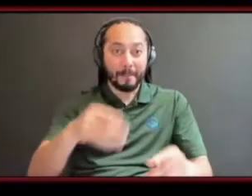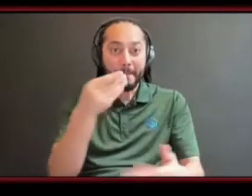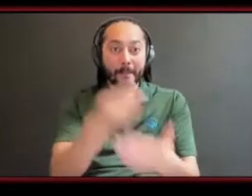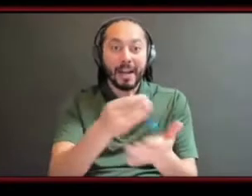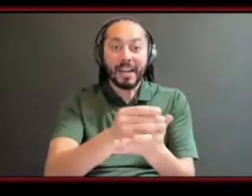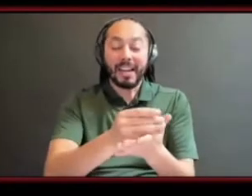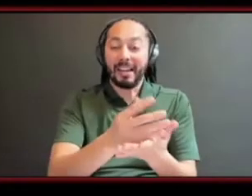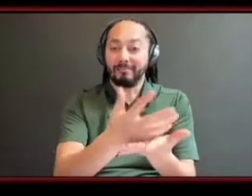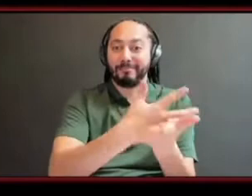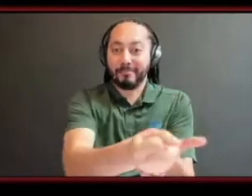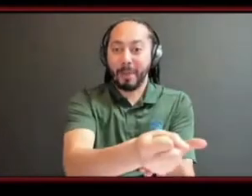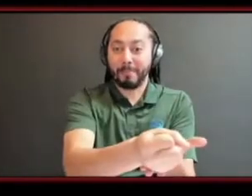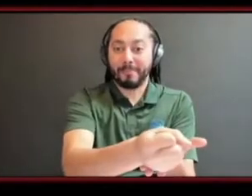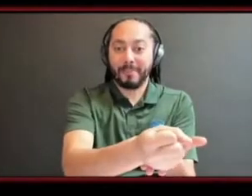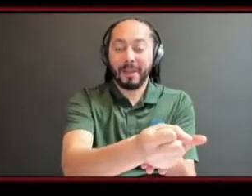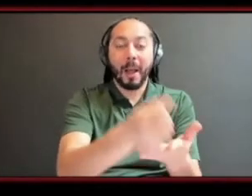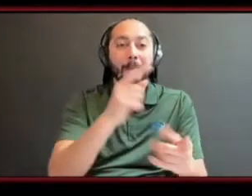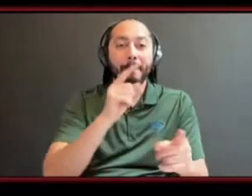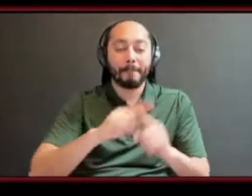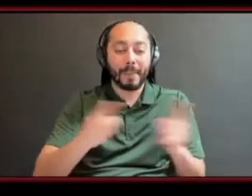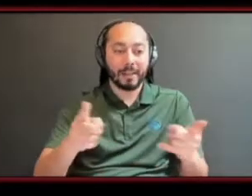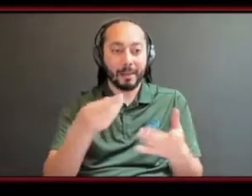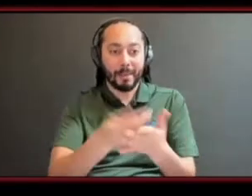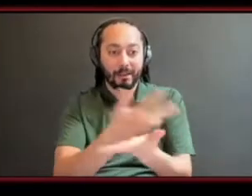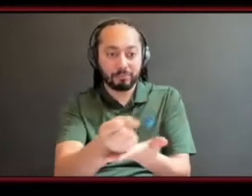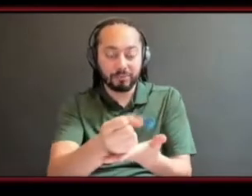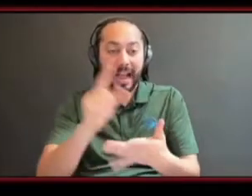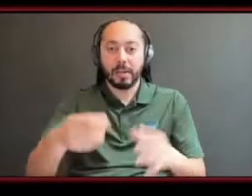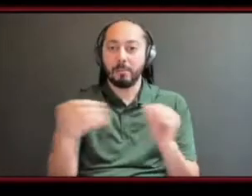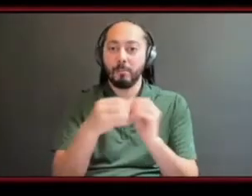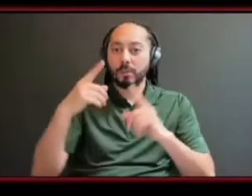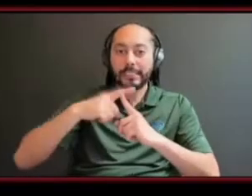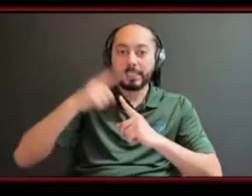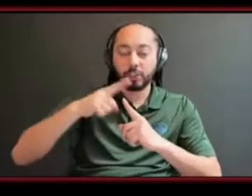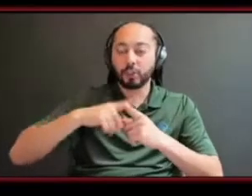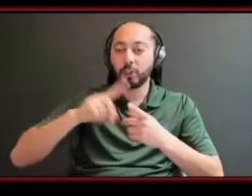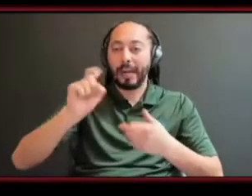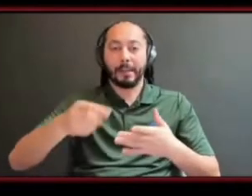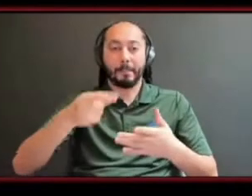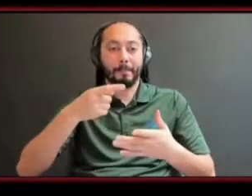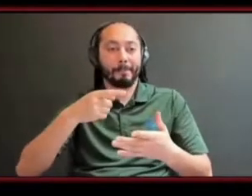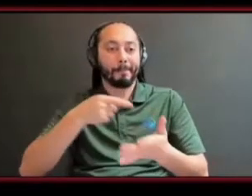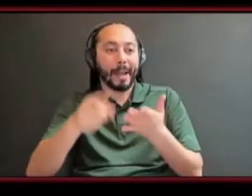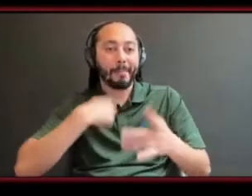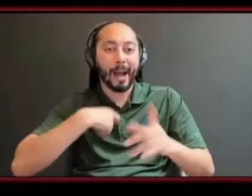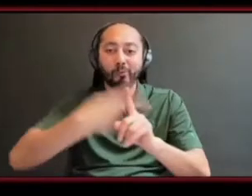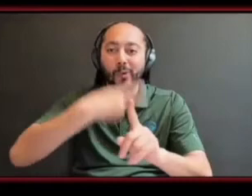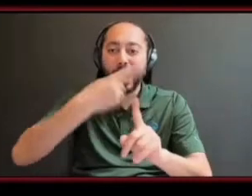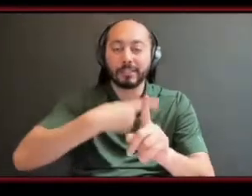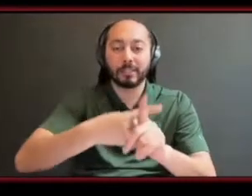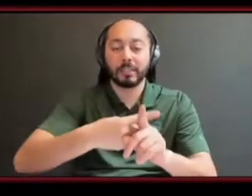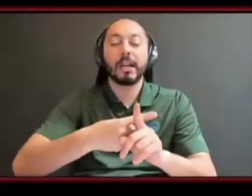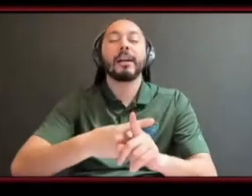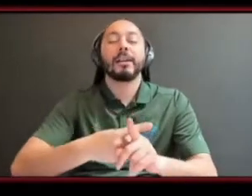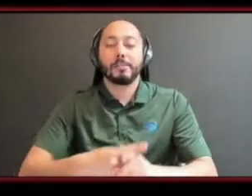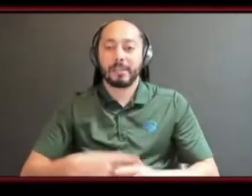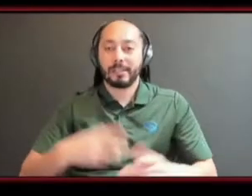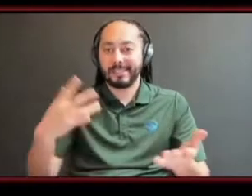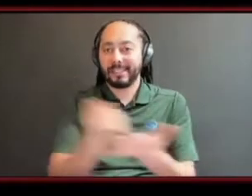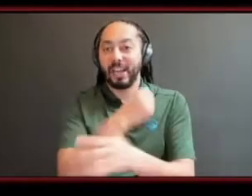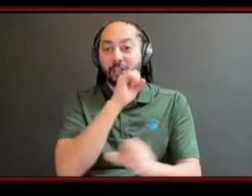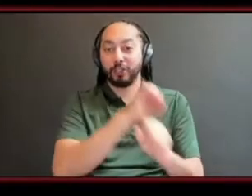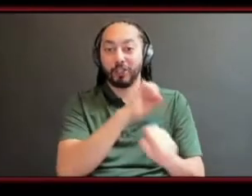more money because i need to get more shirts or i need to pay my rent and then it's like okay part-time job okay part-time job not cutting it